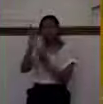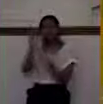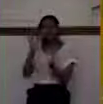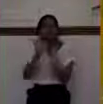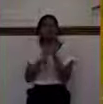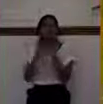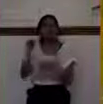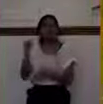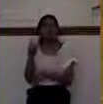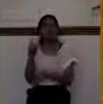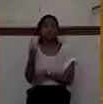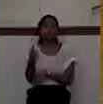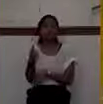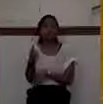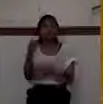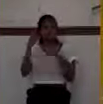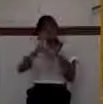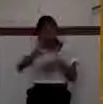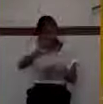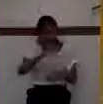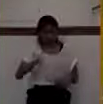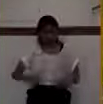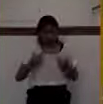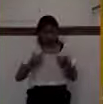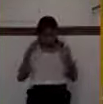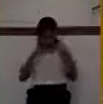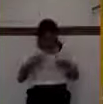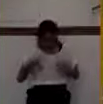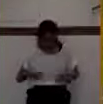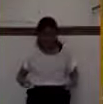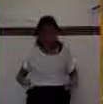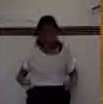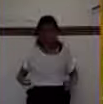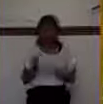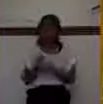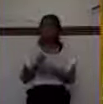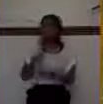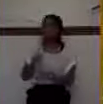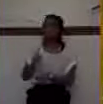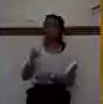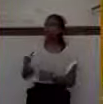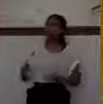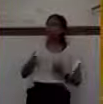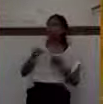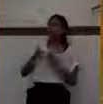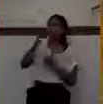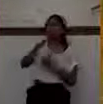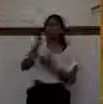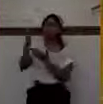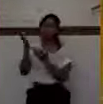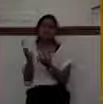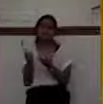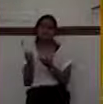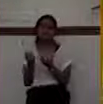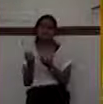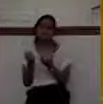Examine your life to make sure that you're living the way God wants you to live. Let's bow for prayer tonight.